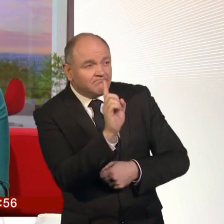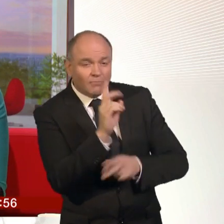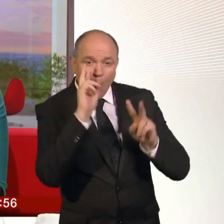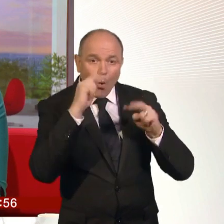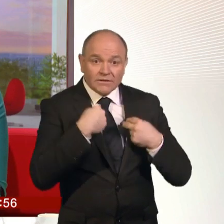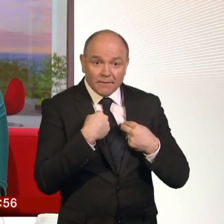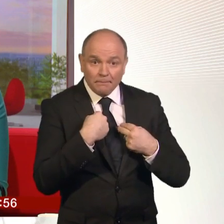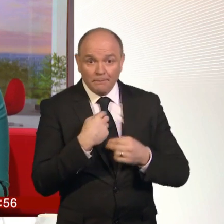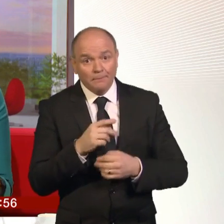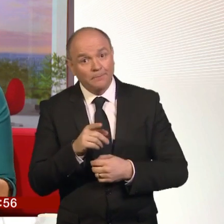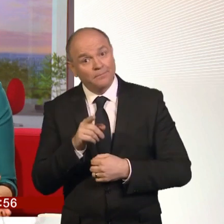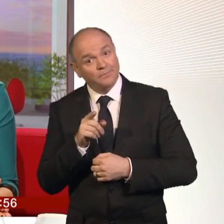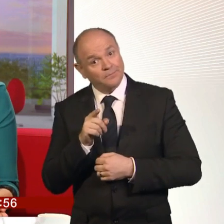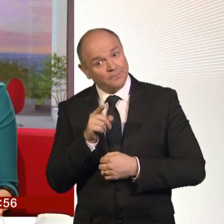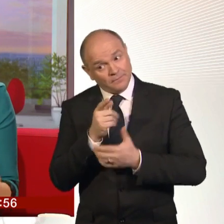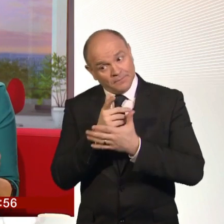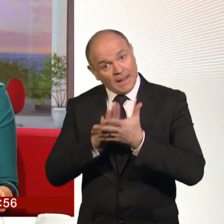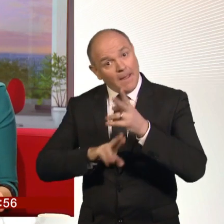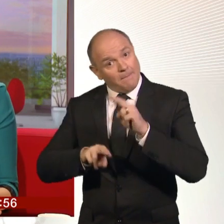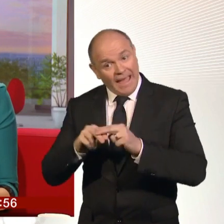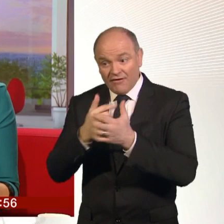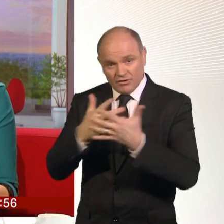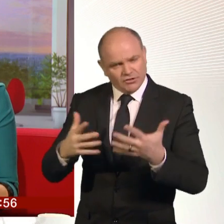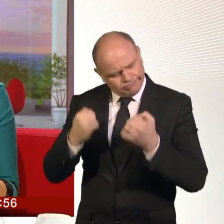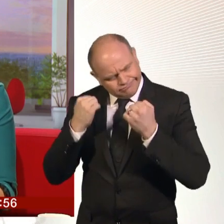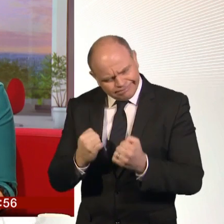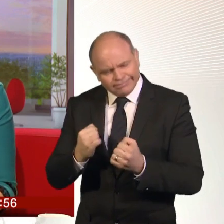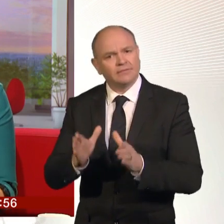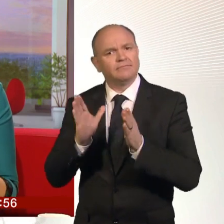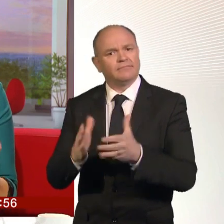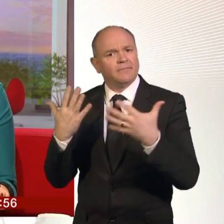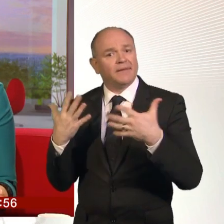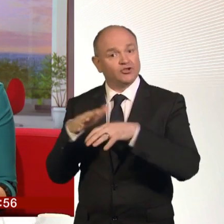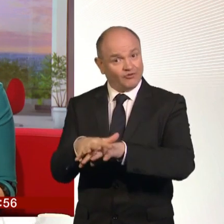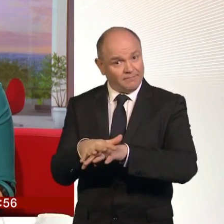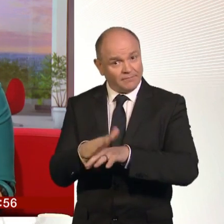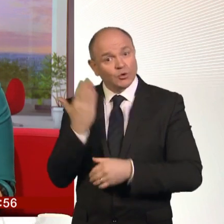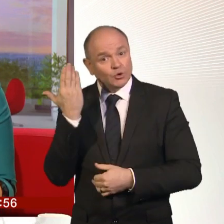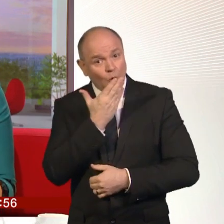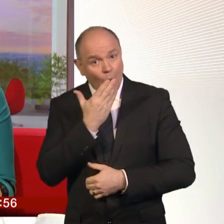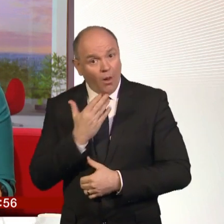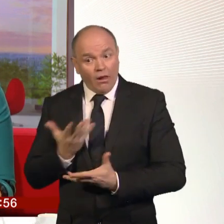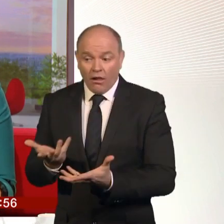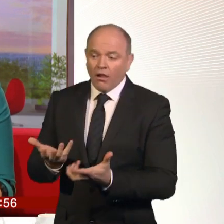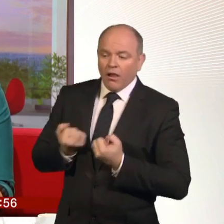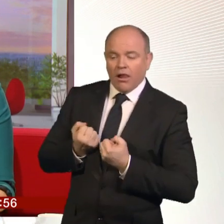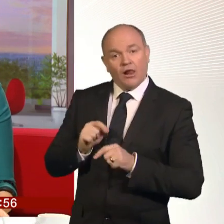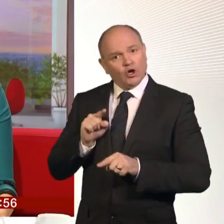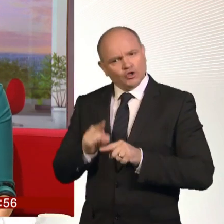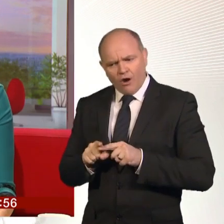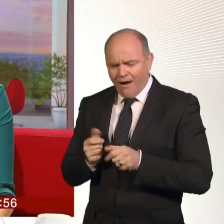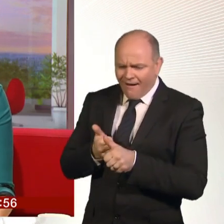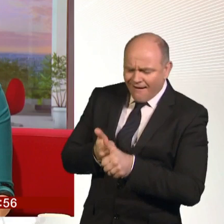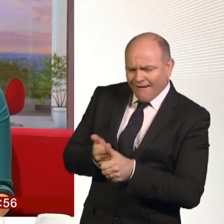But if parents wish their children to be within a mainstream school, the school has no option to accommodate these children in the best way they can.